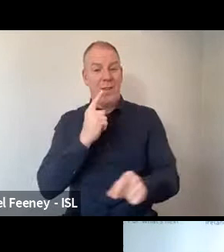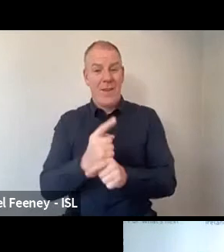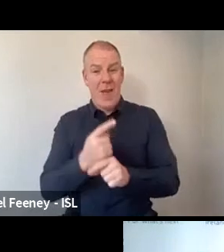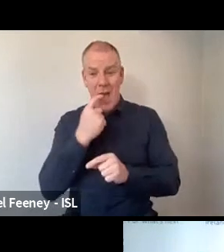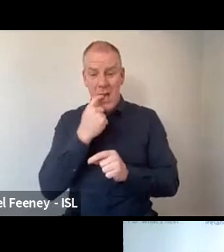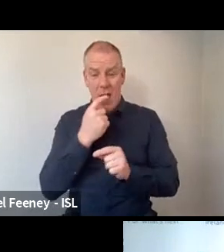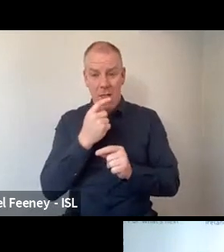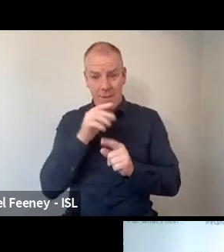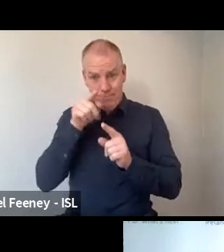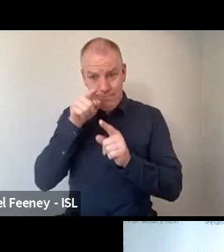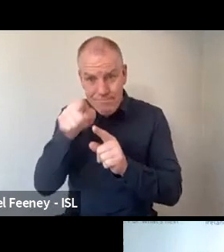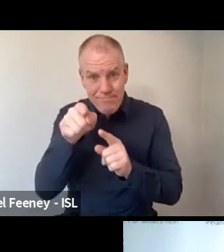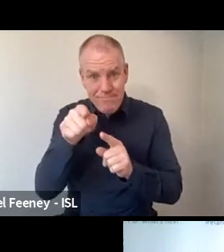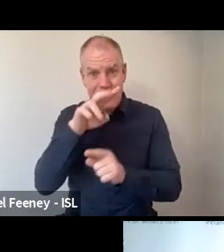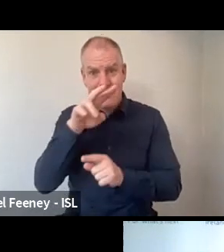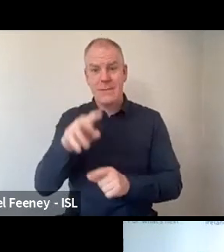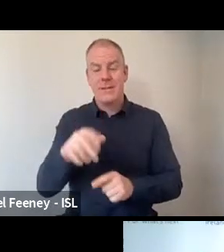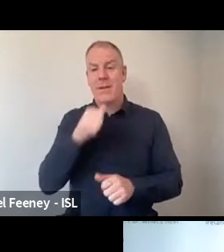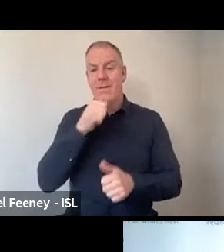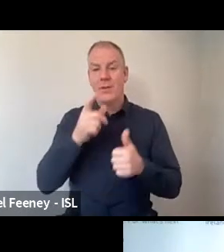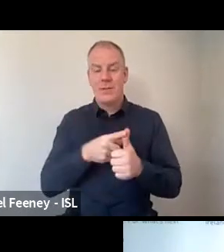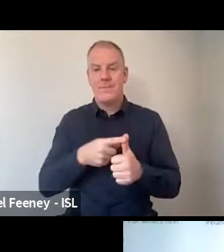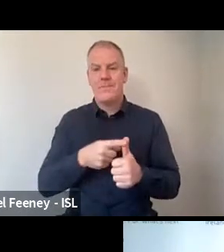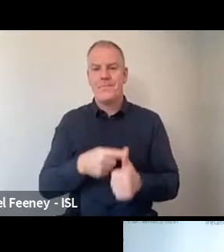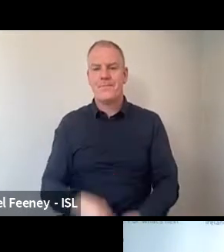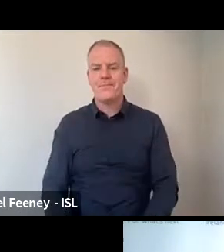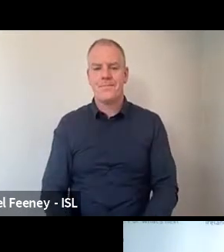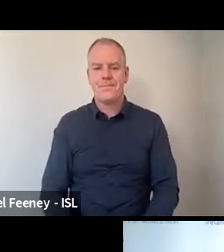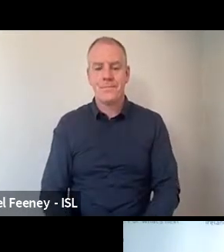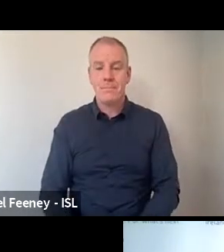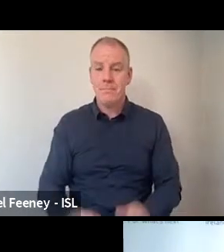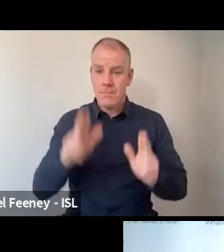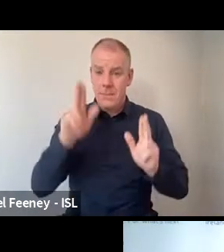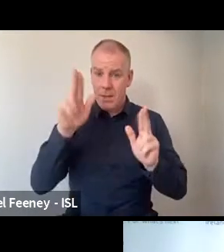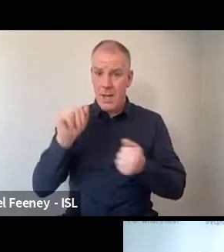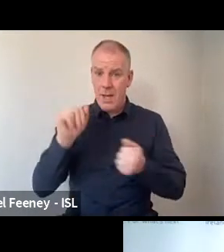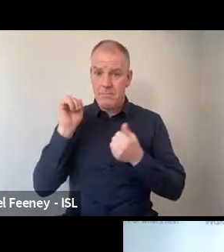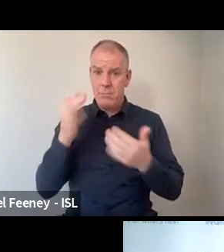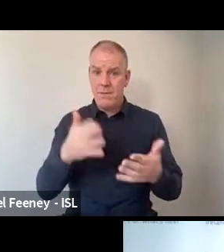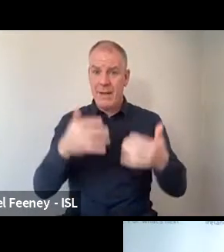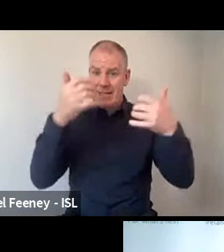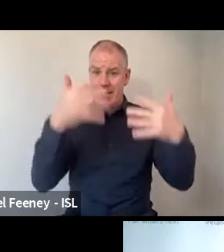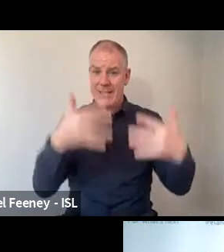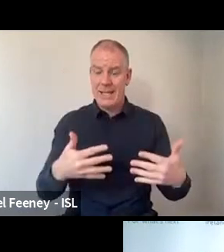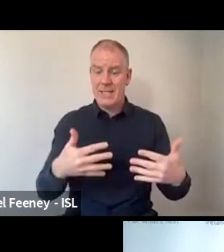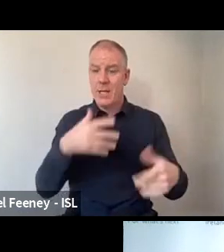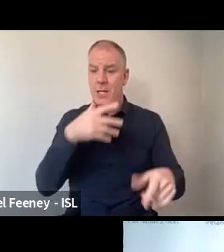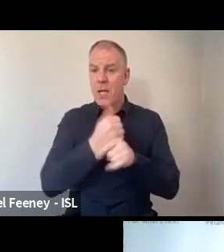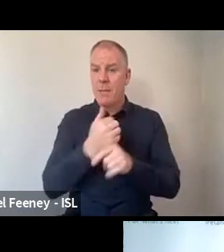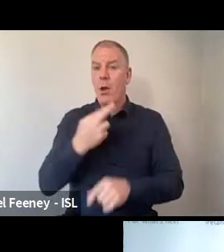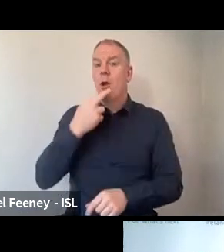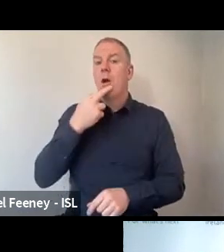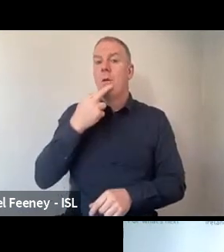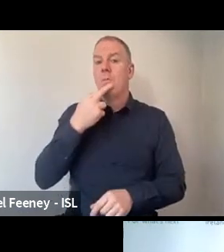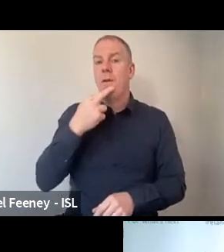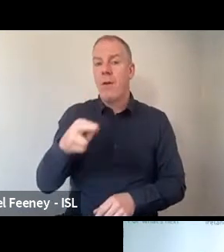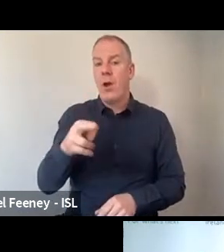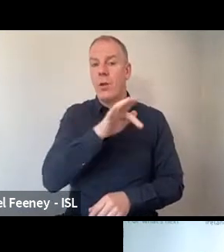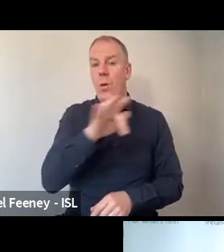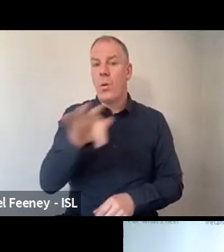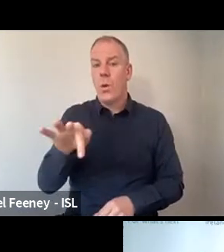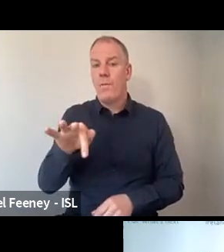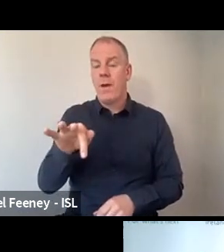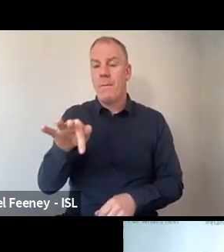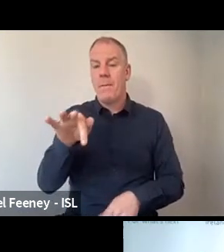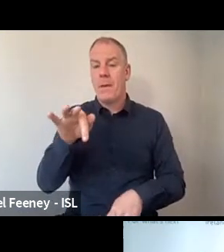geared towards you. I'll start, first of all, is can we provide data regarding the preferred sources of scientific information